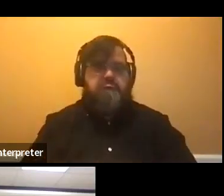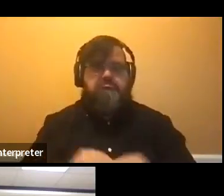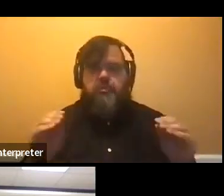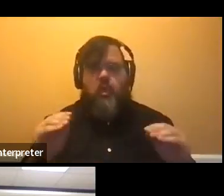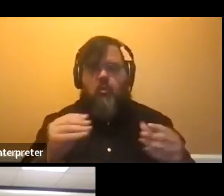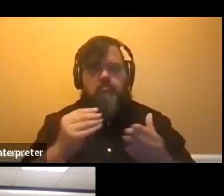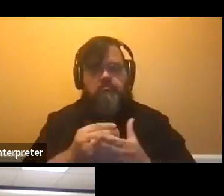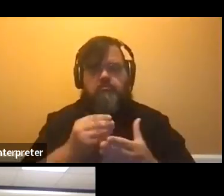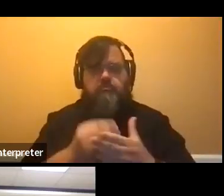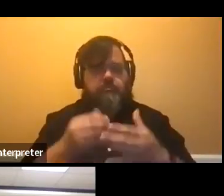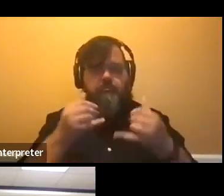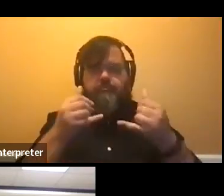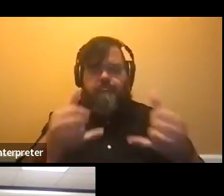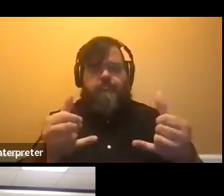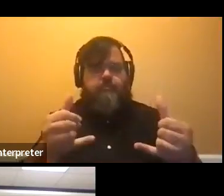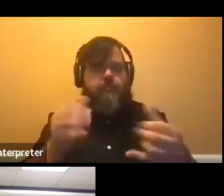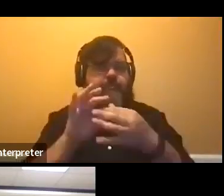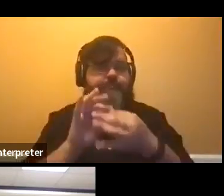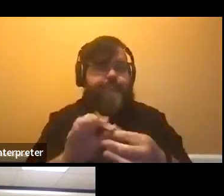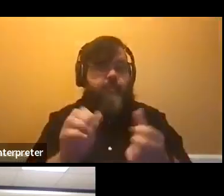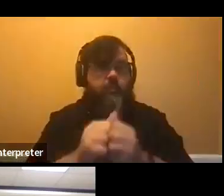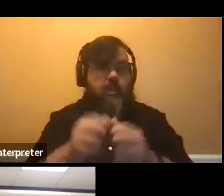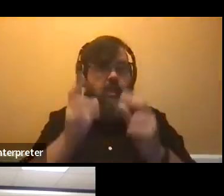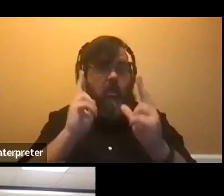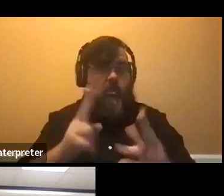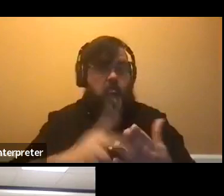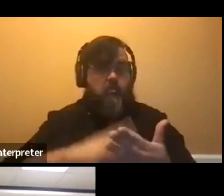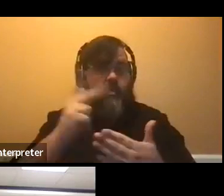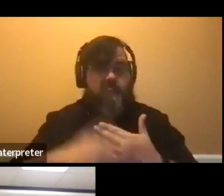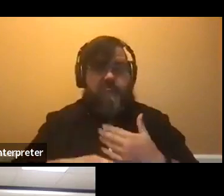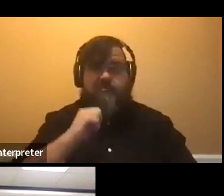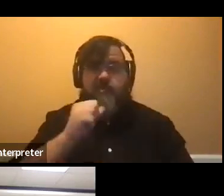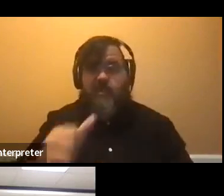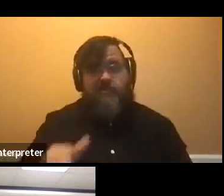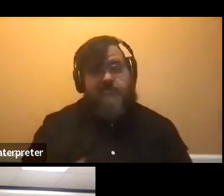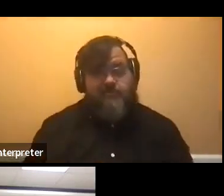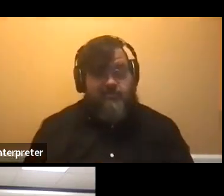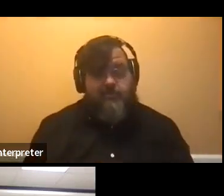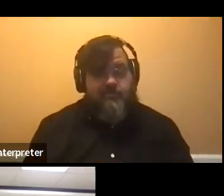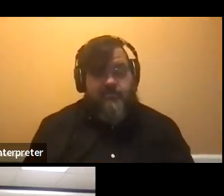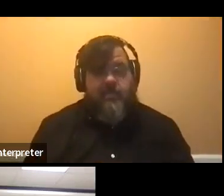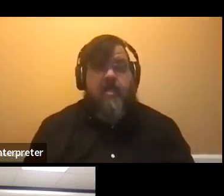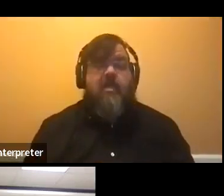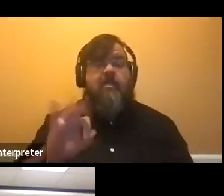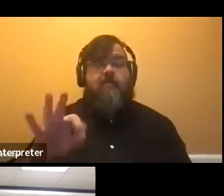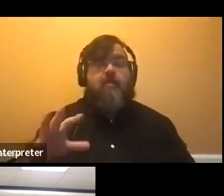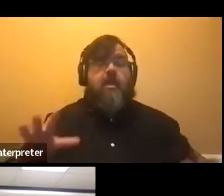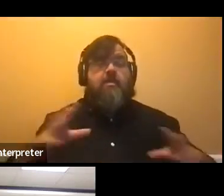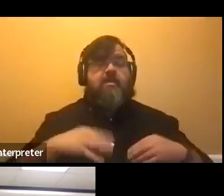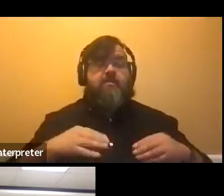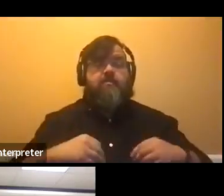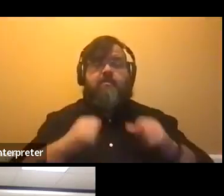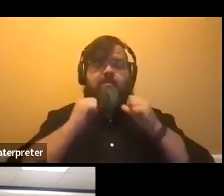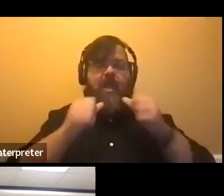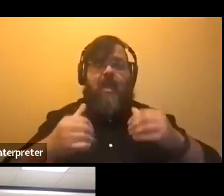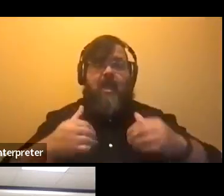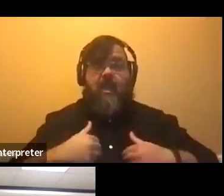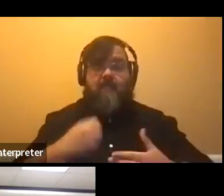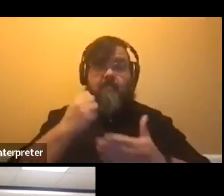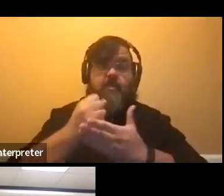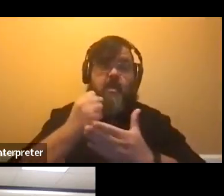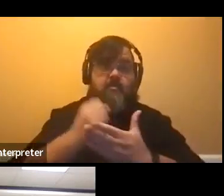associated with the honors program. So if you're accepted to the honors program, um, there's no scholarship that's coming with that now.